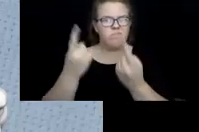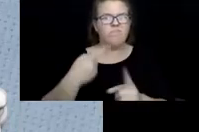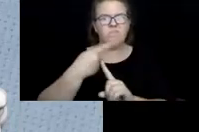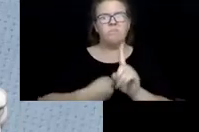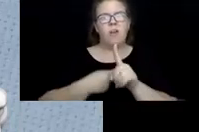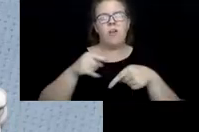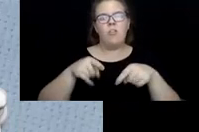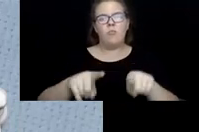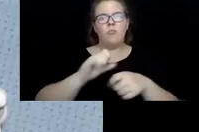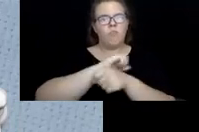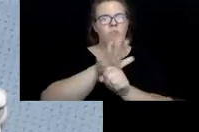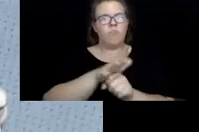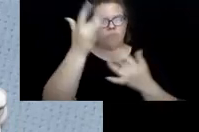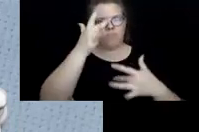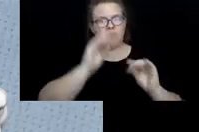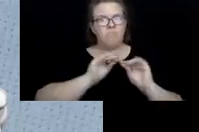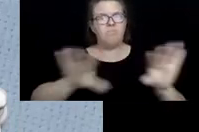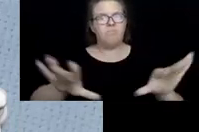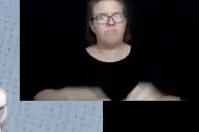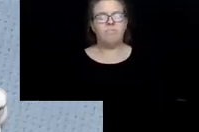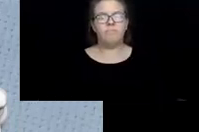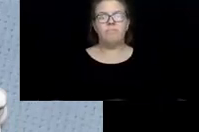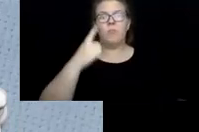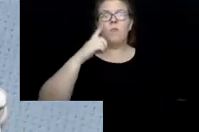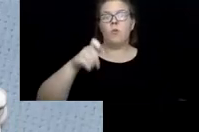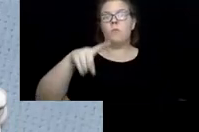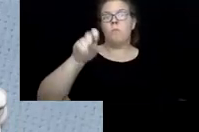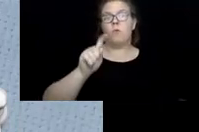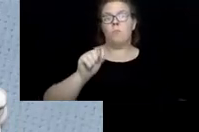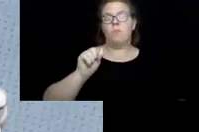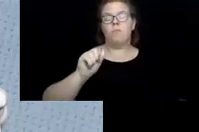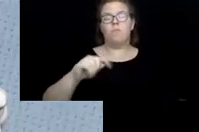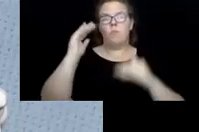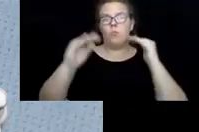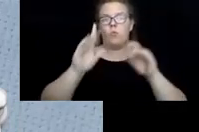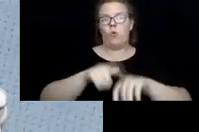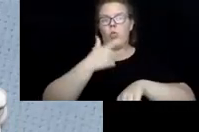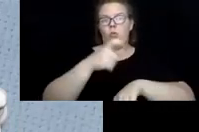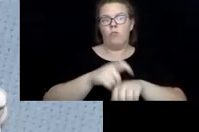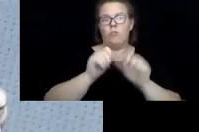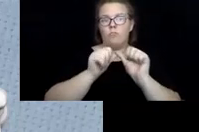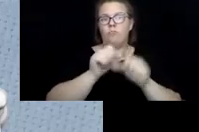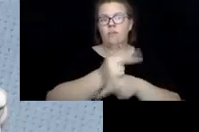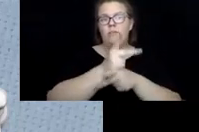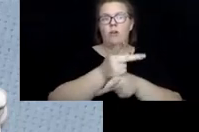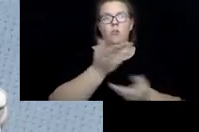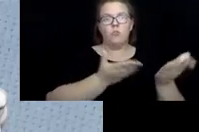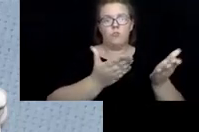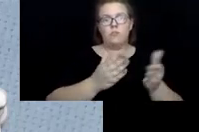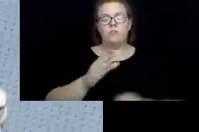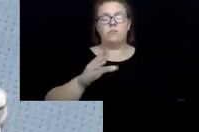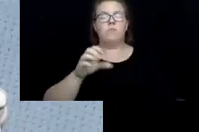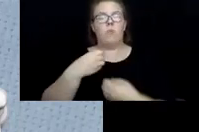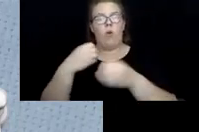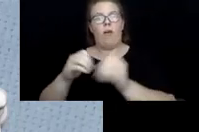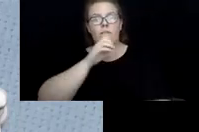COVID-19 pandemic. For the Department of Adult and Long-Term Care Services, Office for Aging, the pandemic